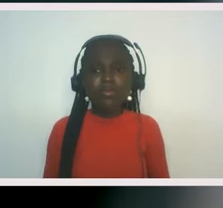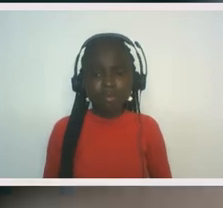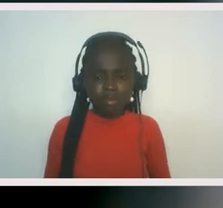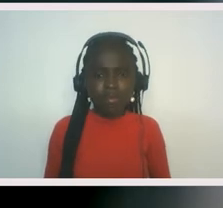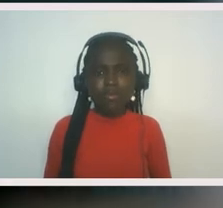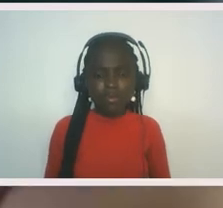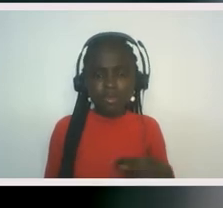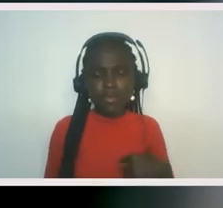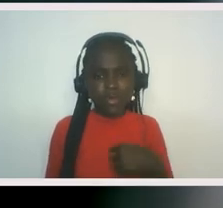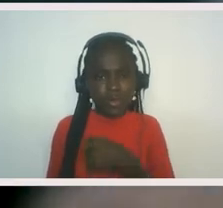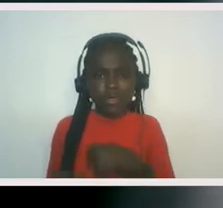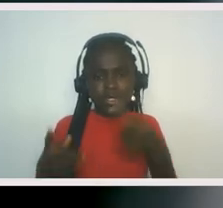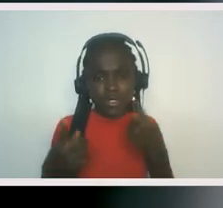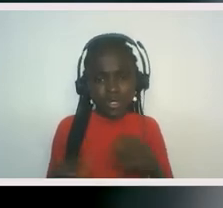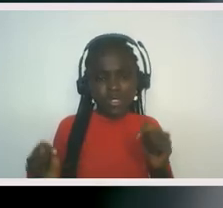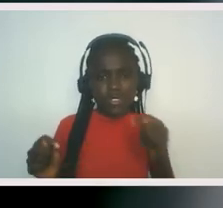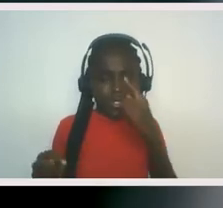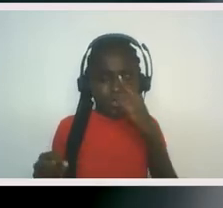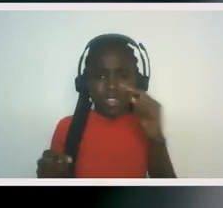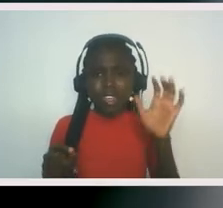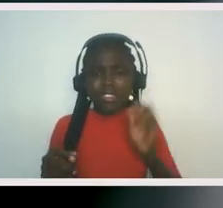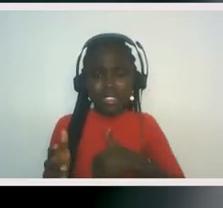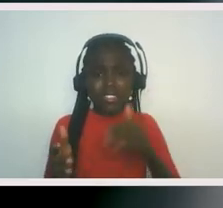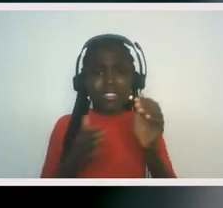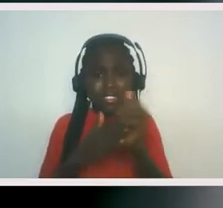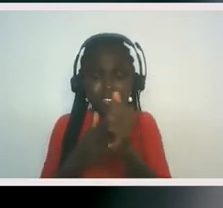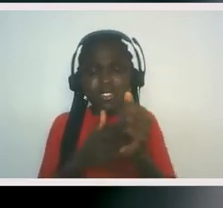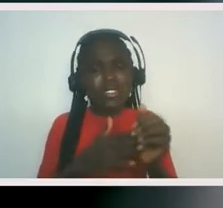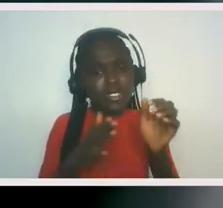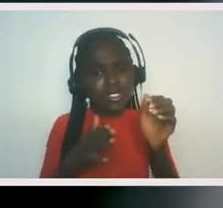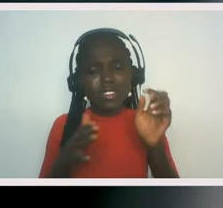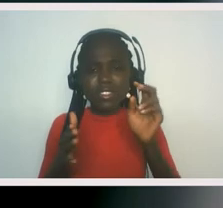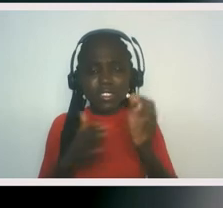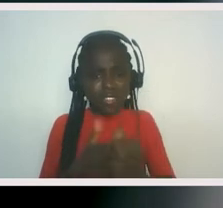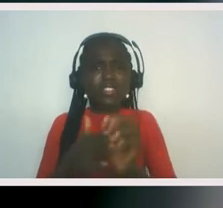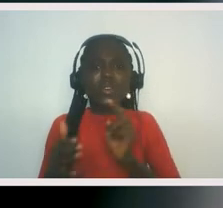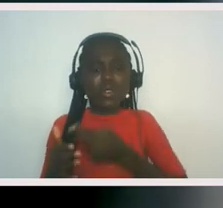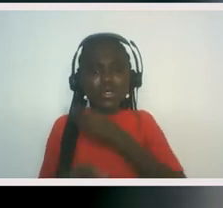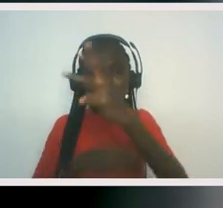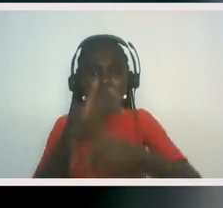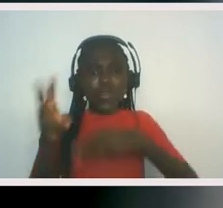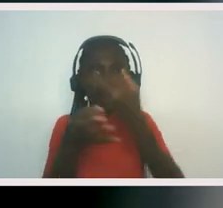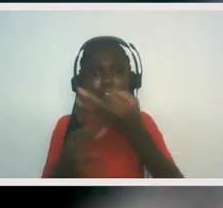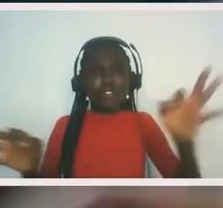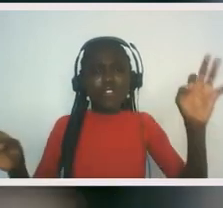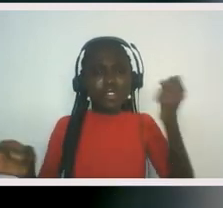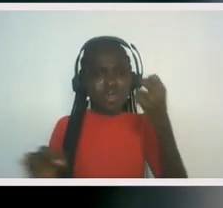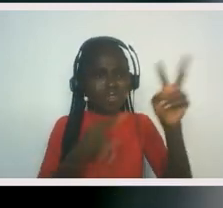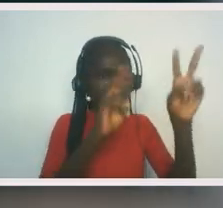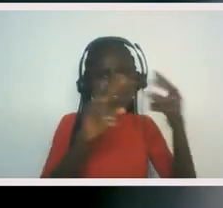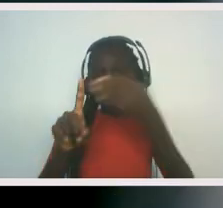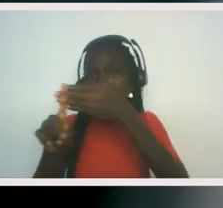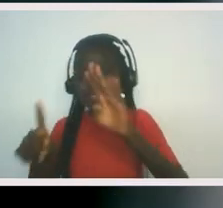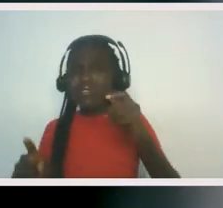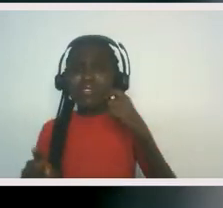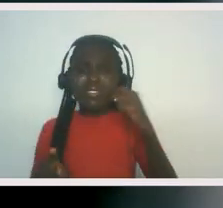push us in this direction of a different world, a world that's free of racism and free of this scale